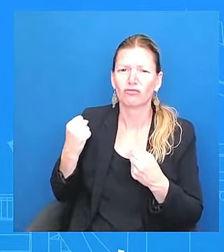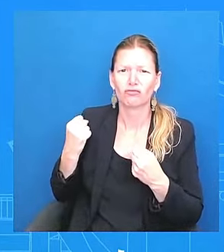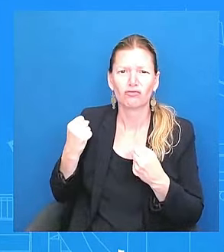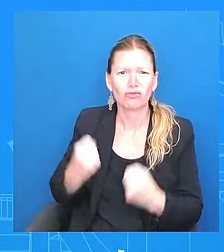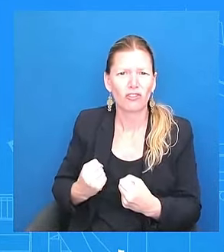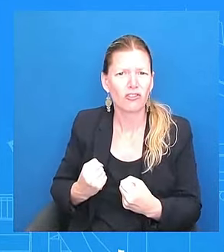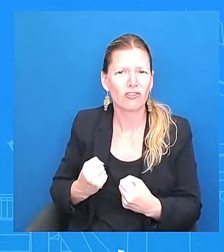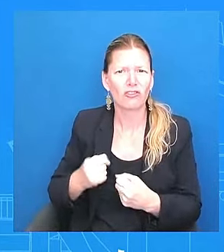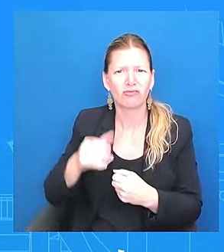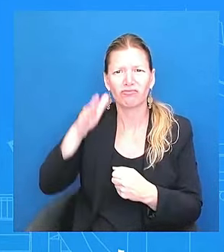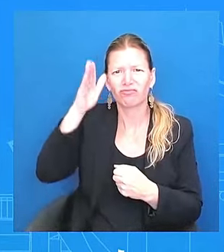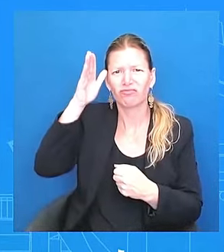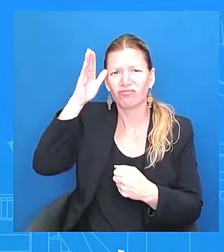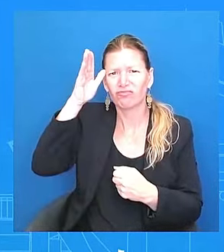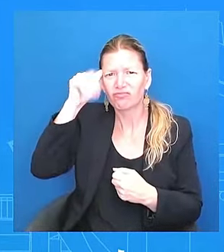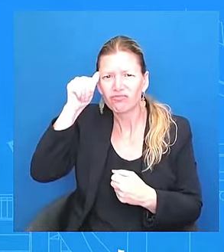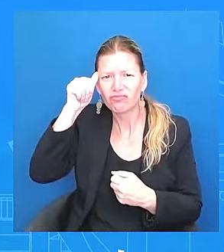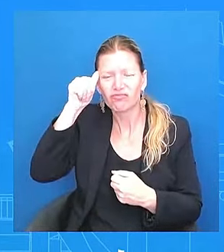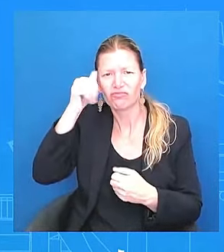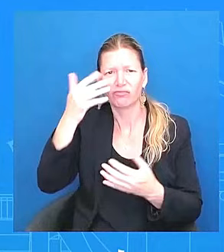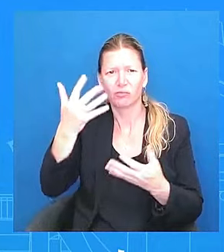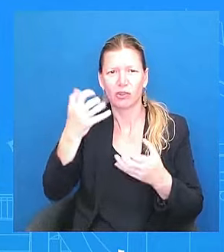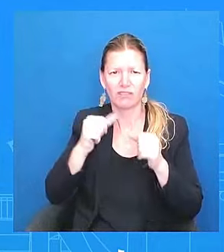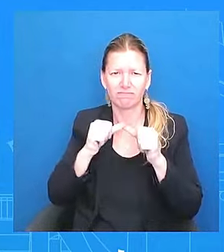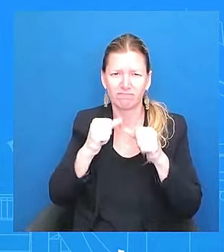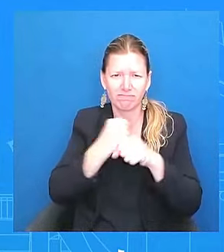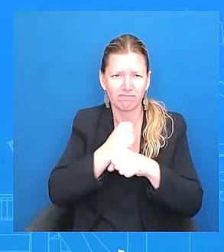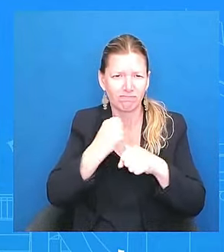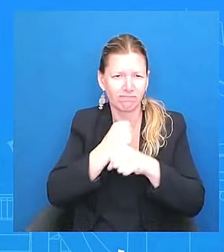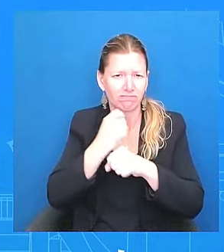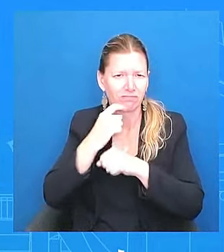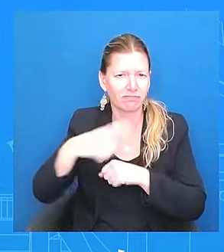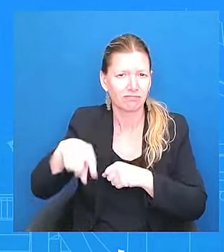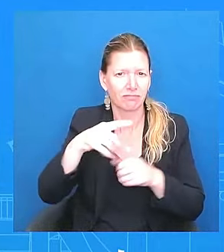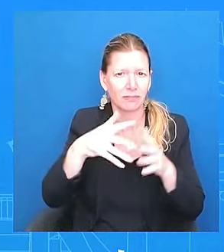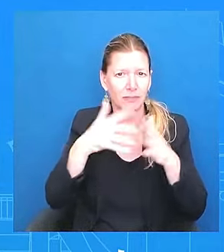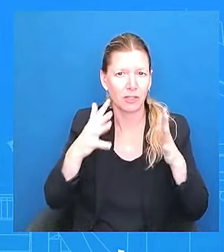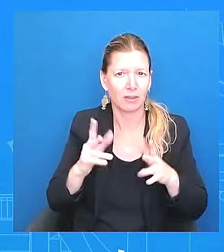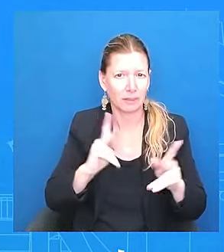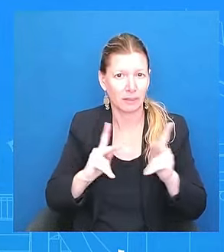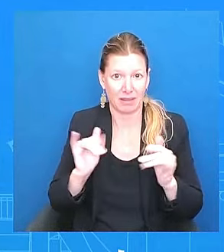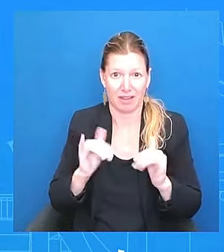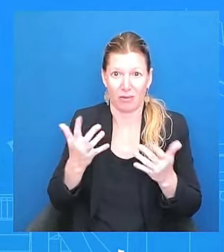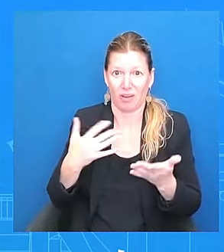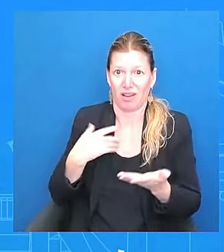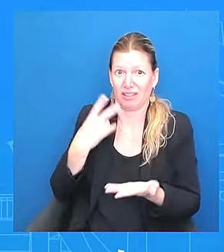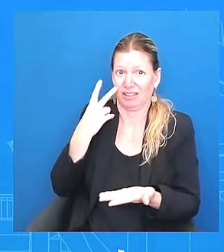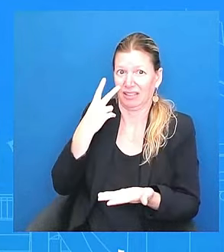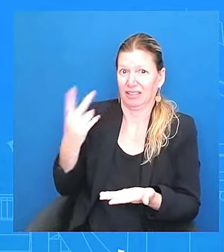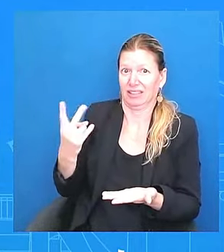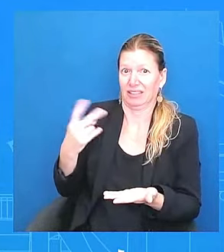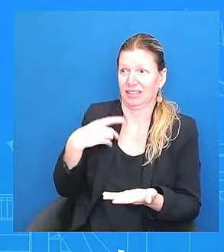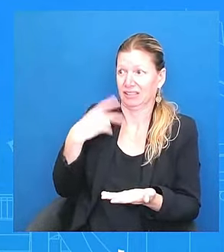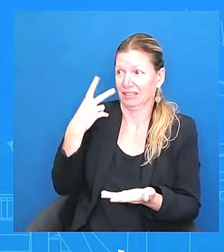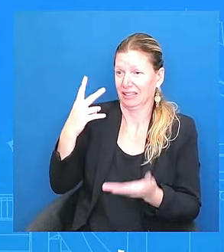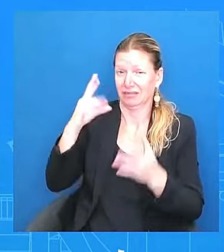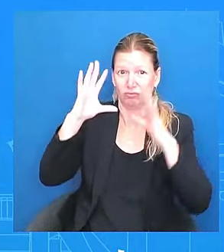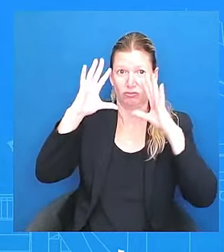president when I'm in, sitting in front of him, you know, going through the day or talking about what he's doing next.